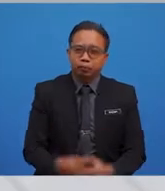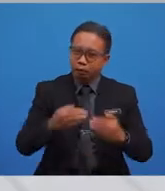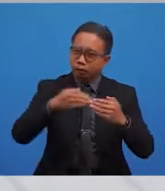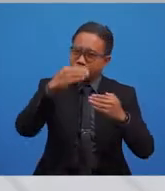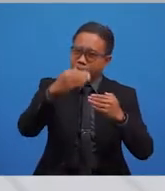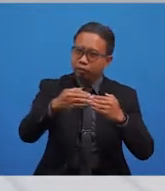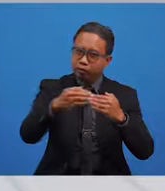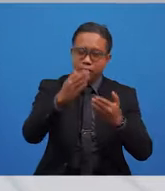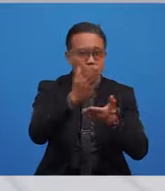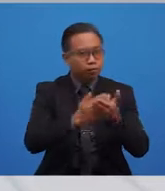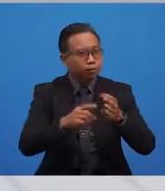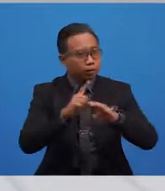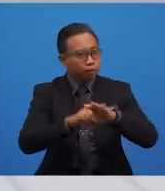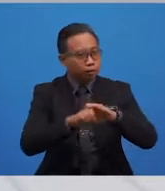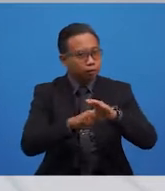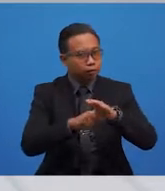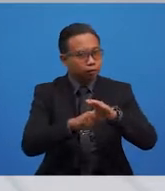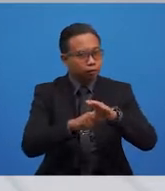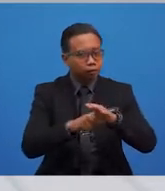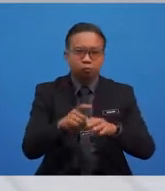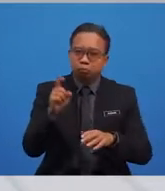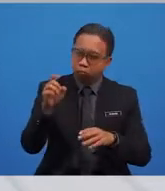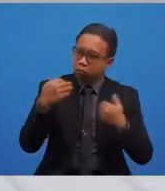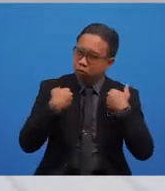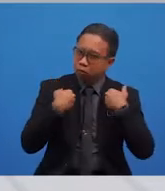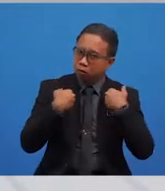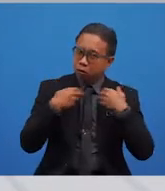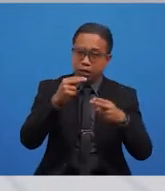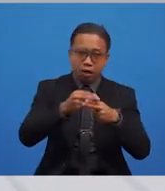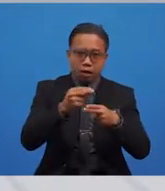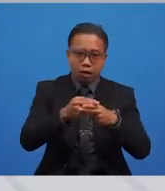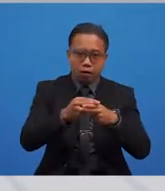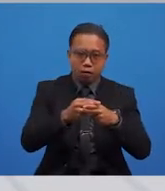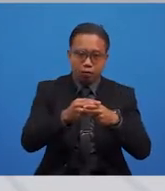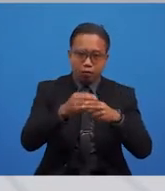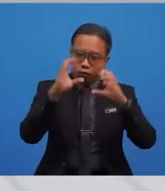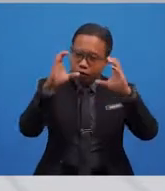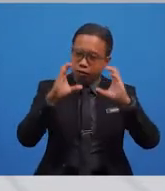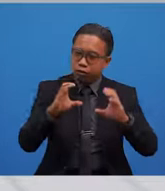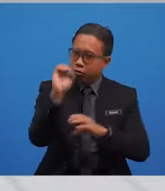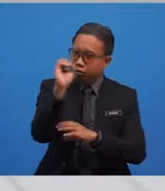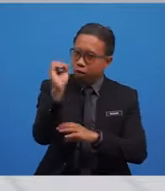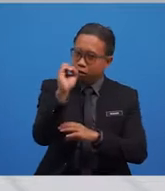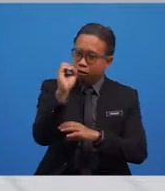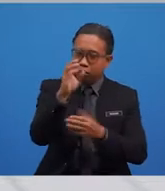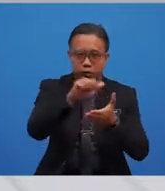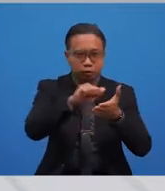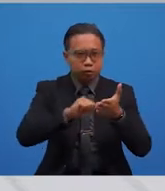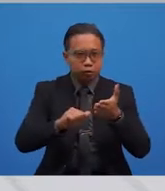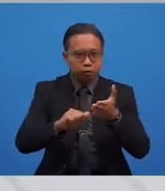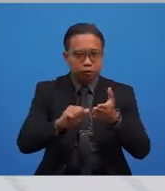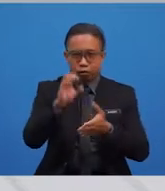on. Sometimes, it's possible to have nouns phrases with no article, so-called